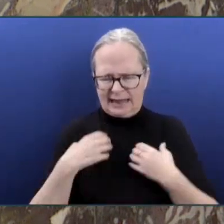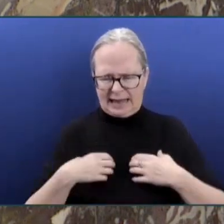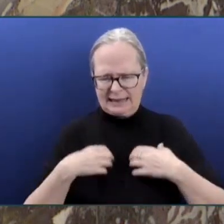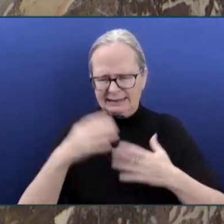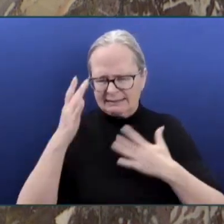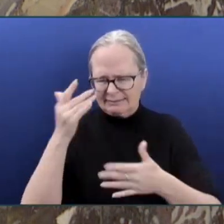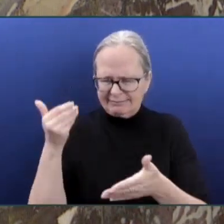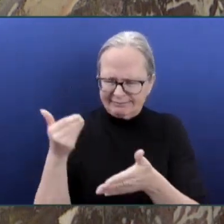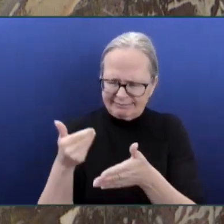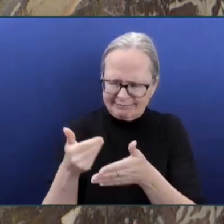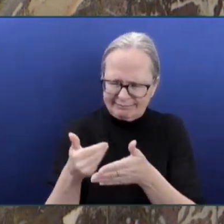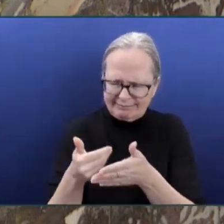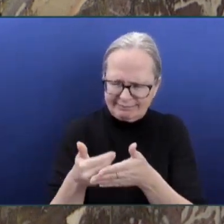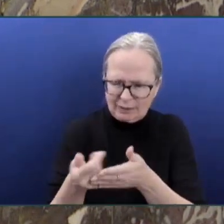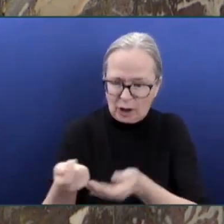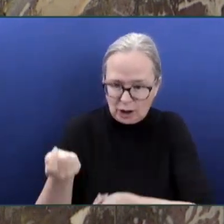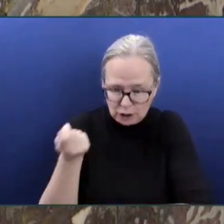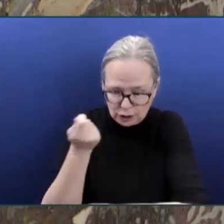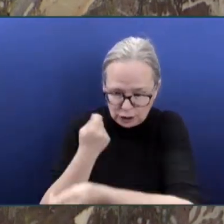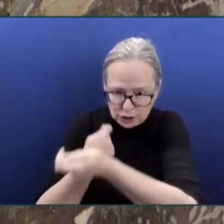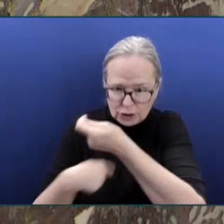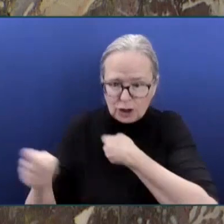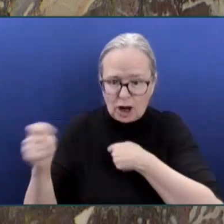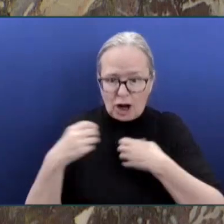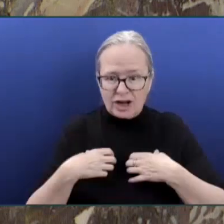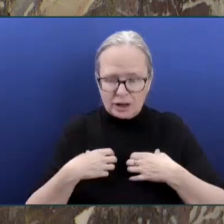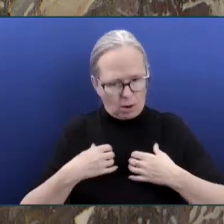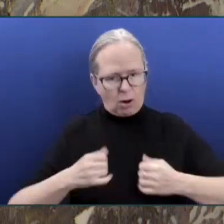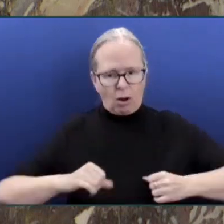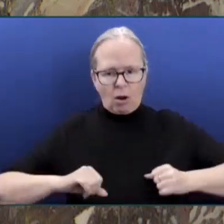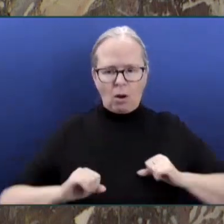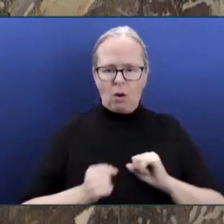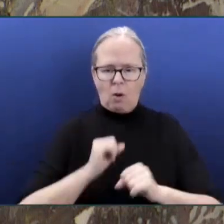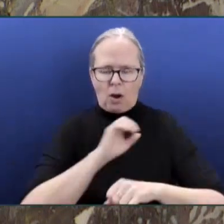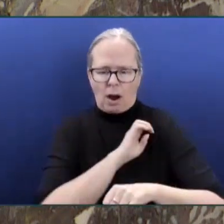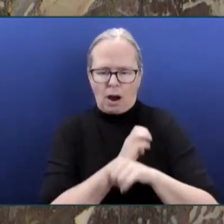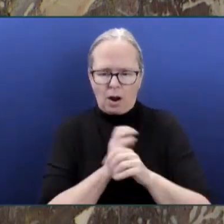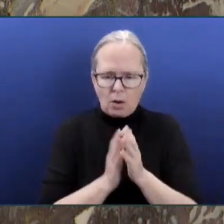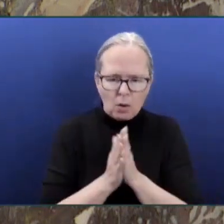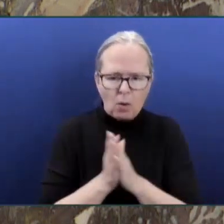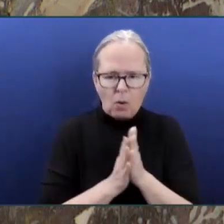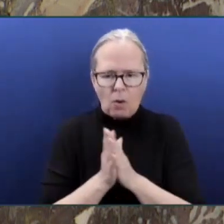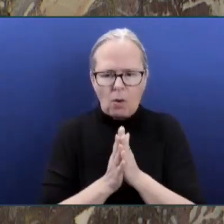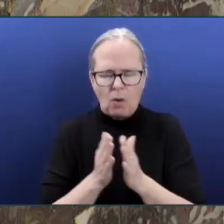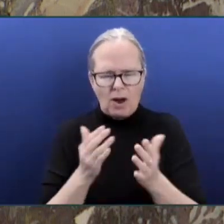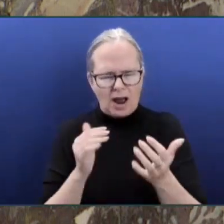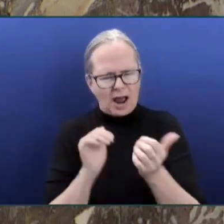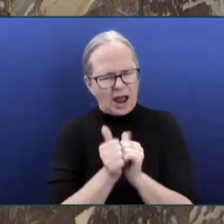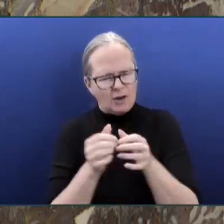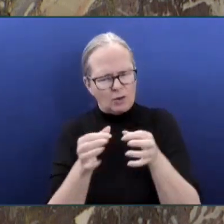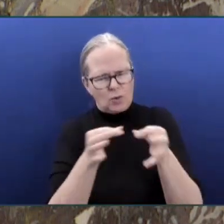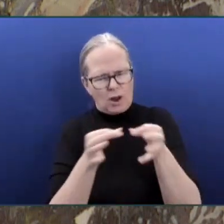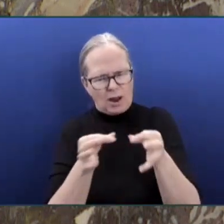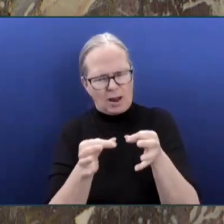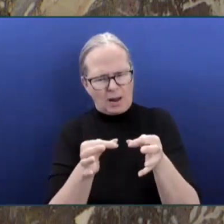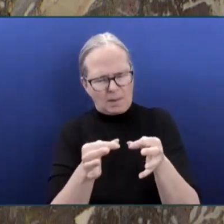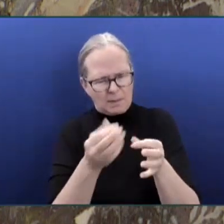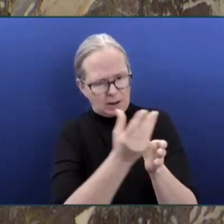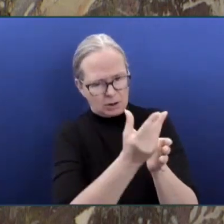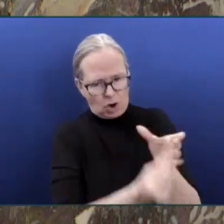the hardship of knowing someone died in order for you to live, but it makes the gratitude of this gift immeasurable.